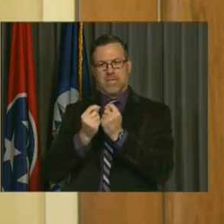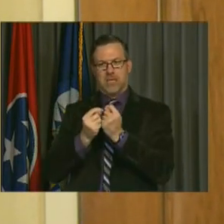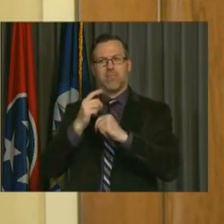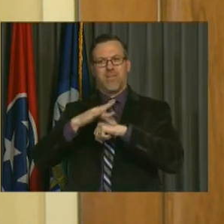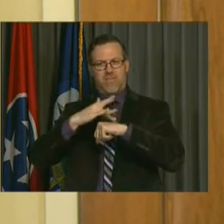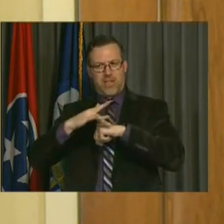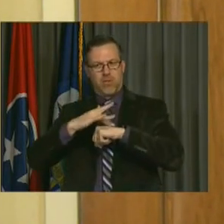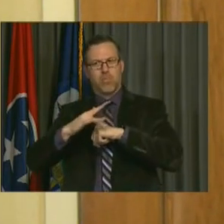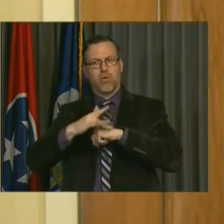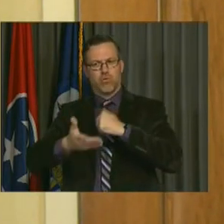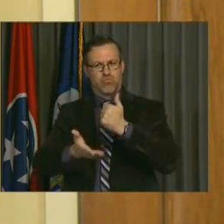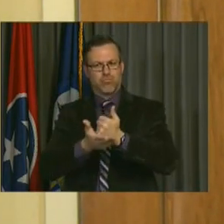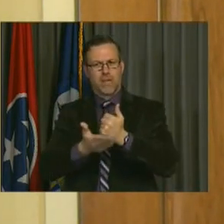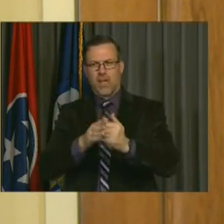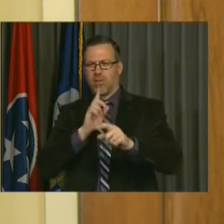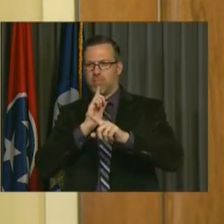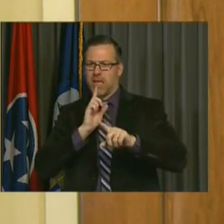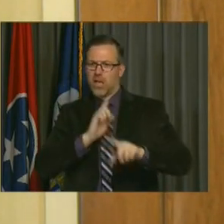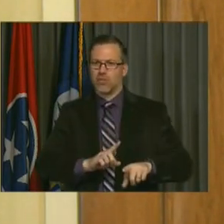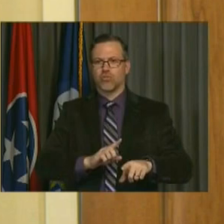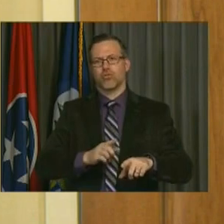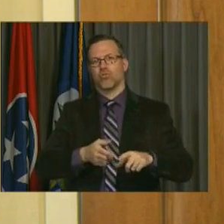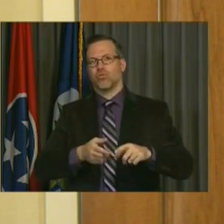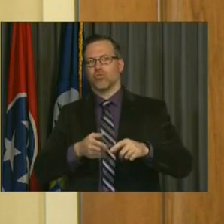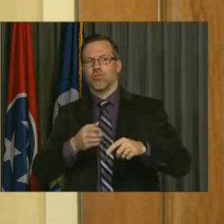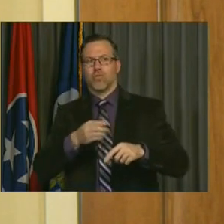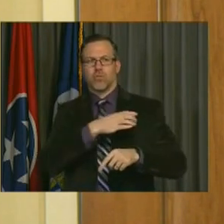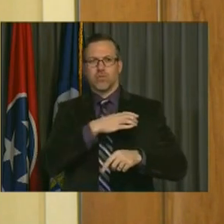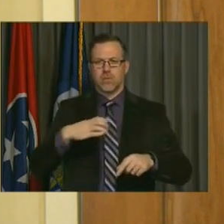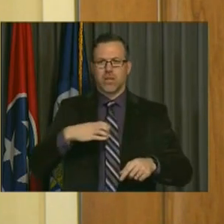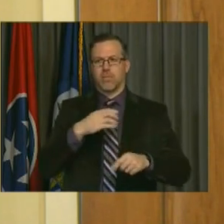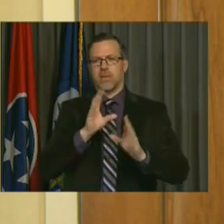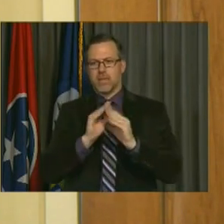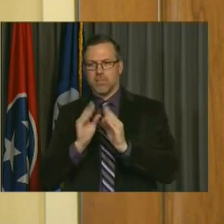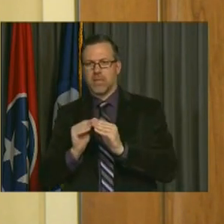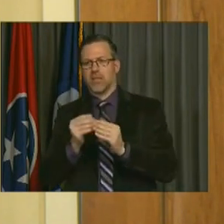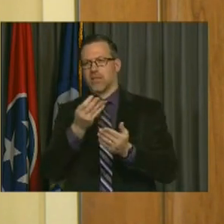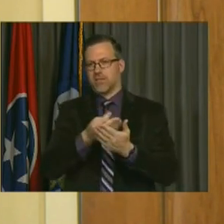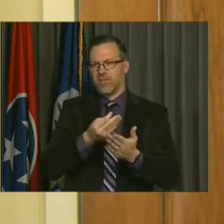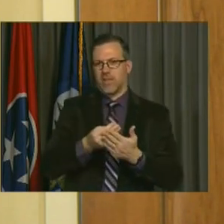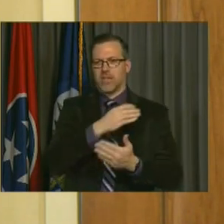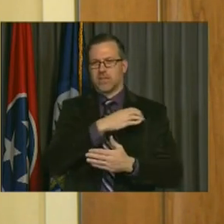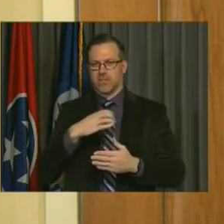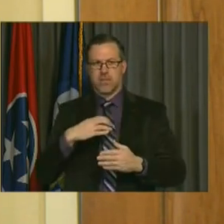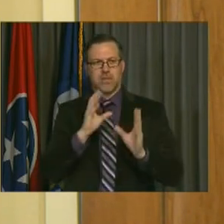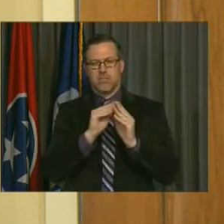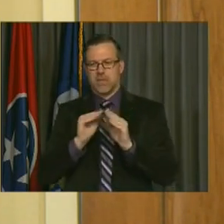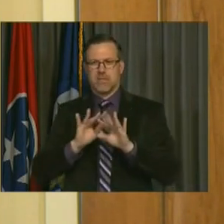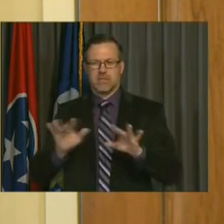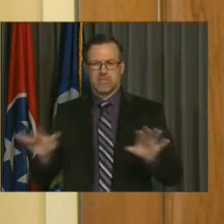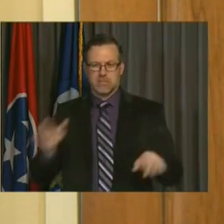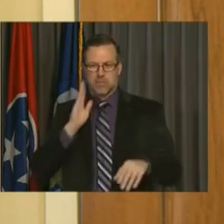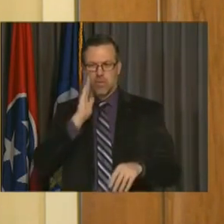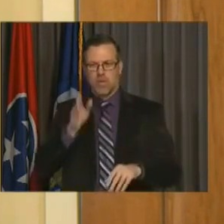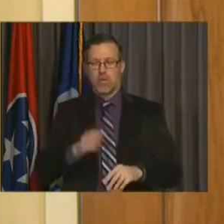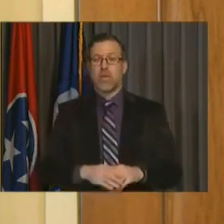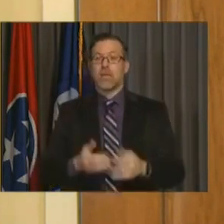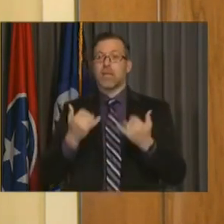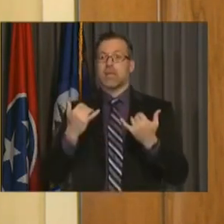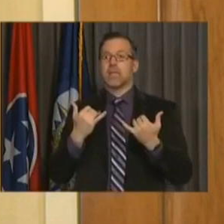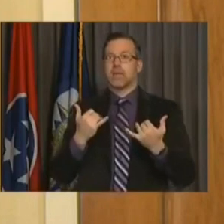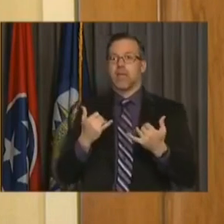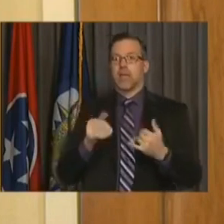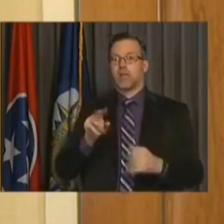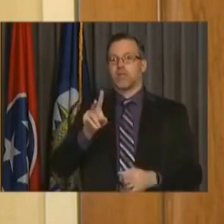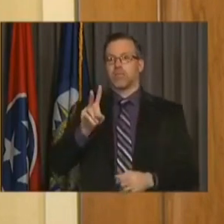during the Metro Council meetings, during discussions of the budget, budget and finance committee meetings, and the department hearings. With that, we will turn it